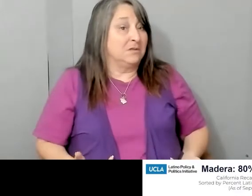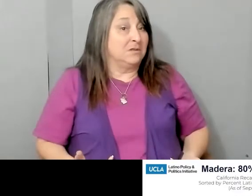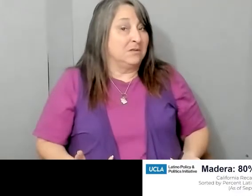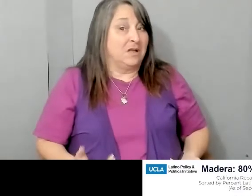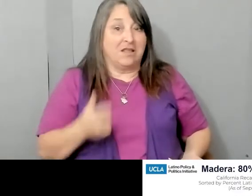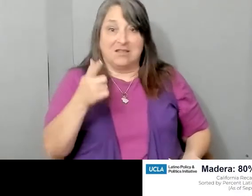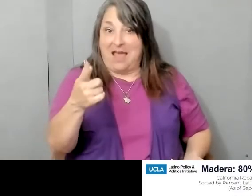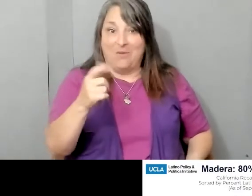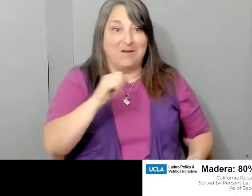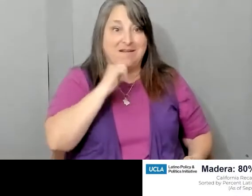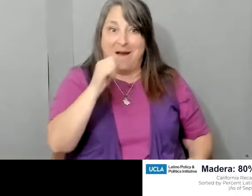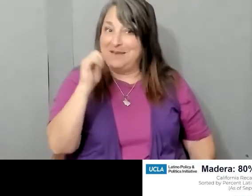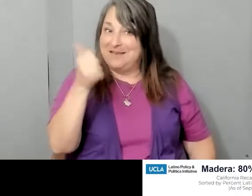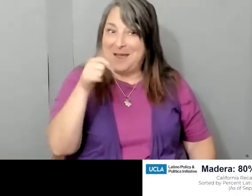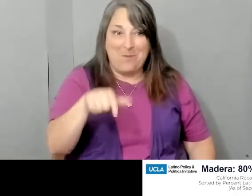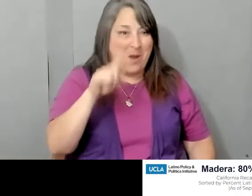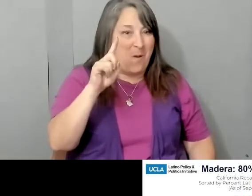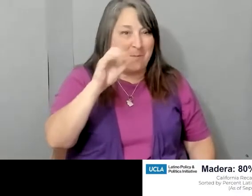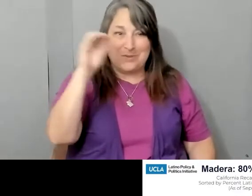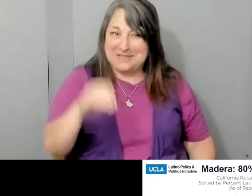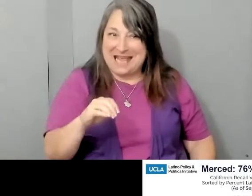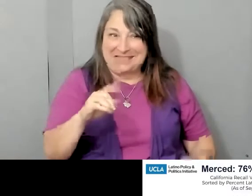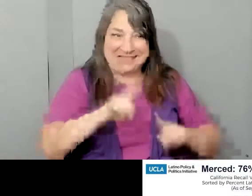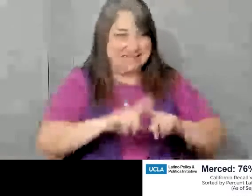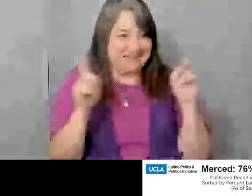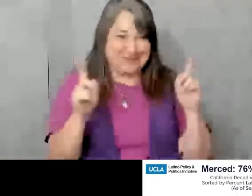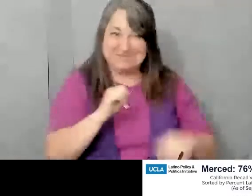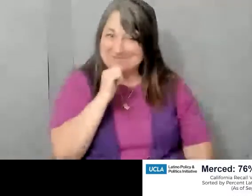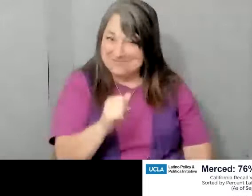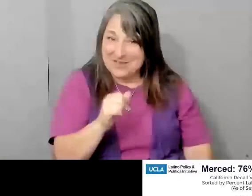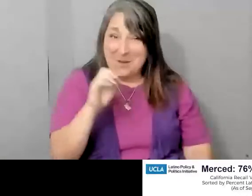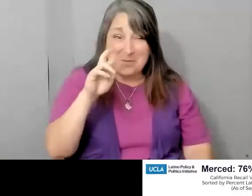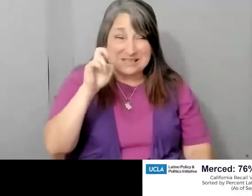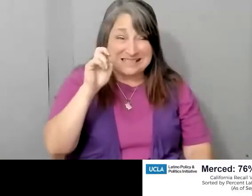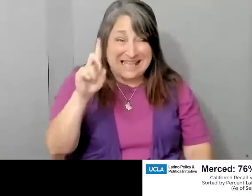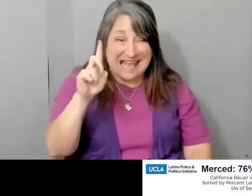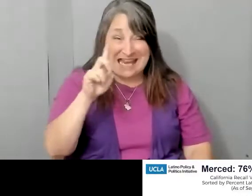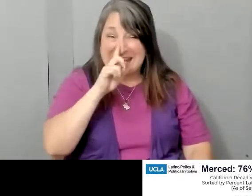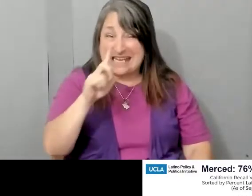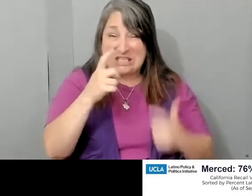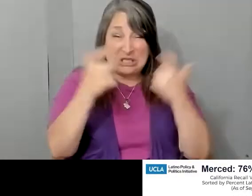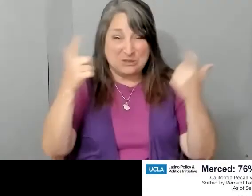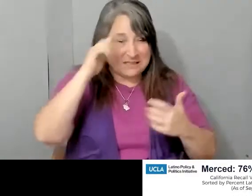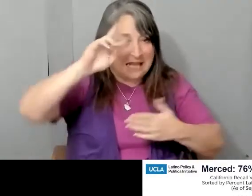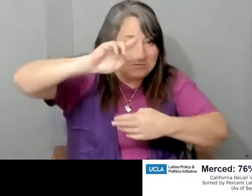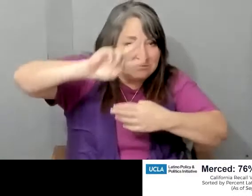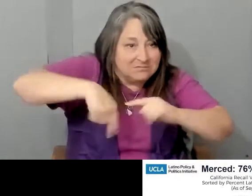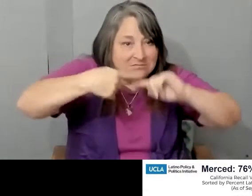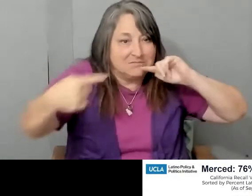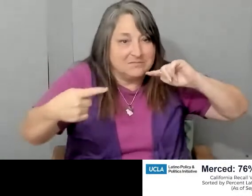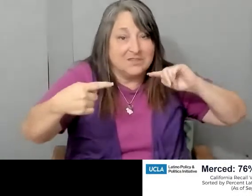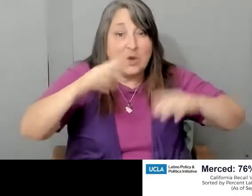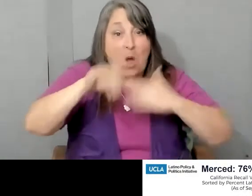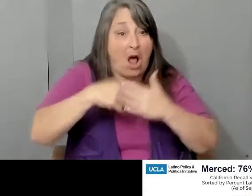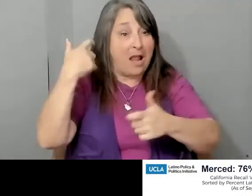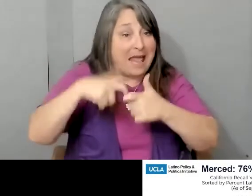.1% margin. Merced, this is huge because this literally is an inverse. So for all the Latinos who voted against